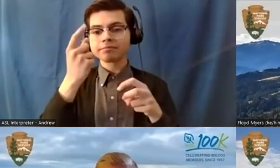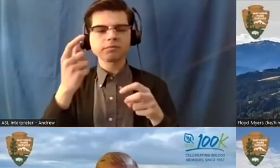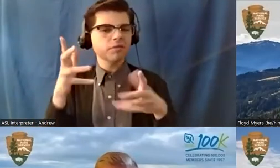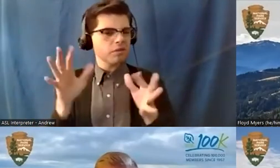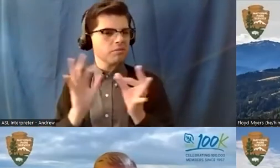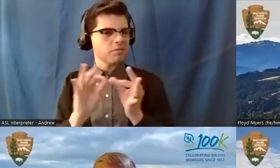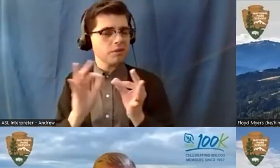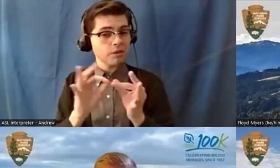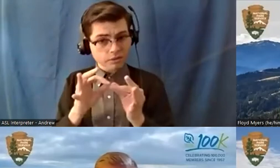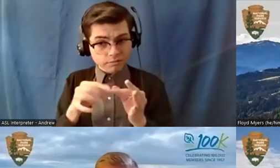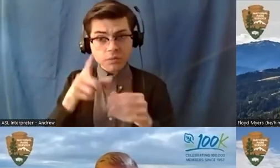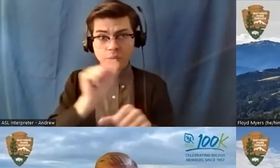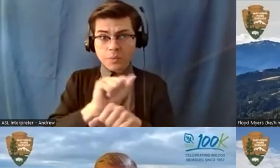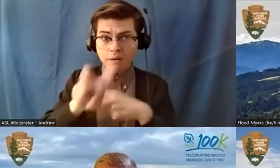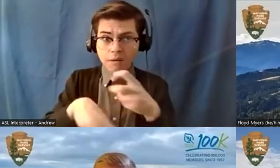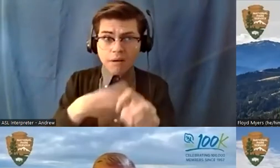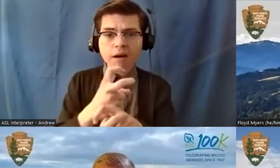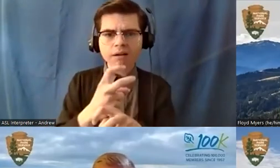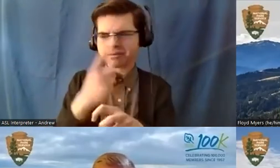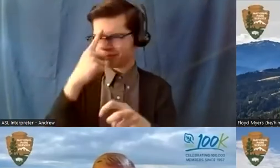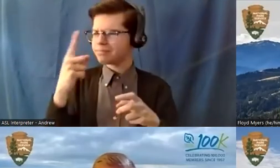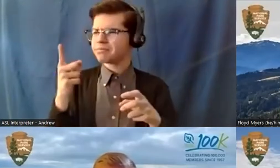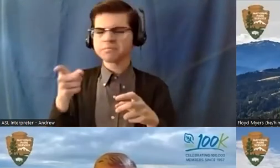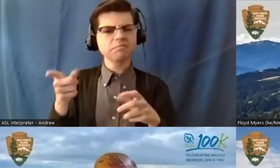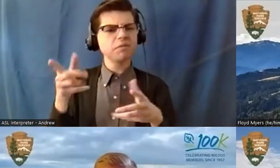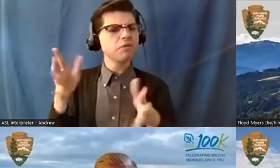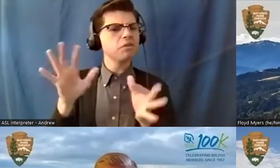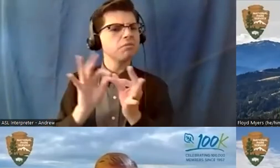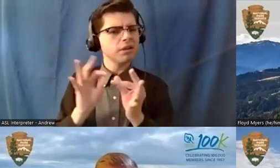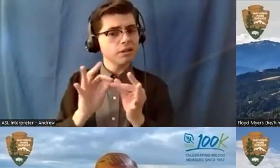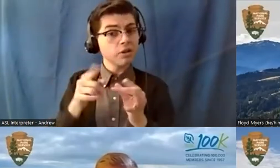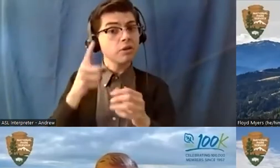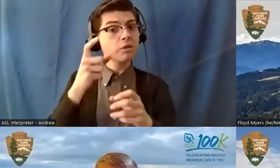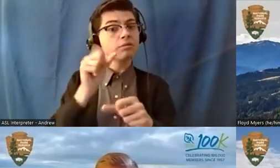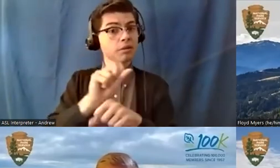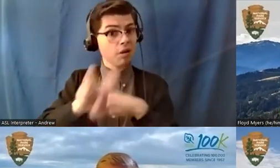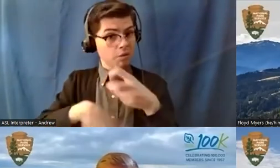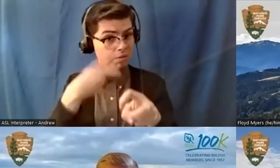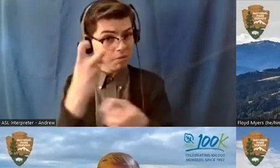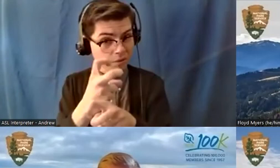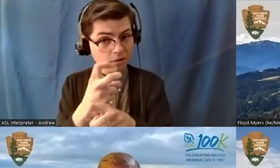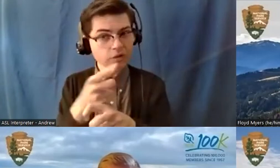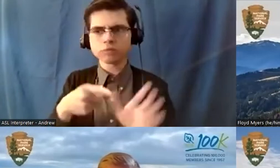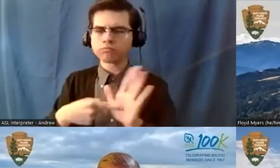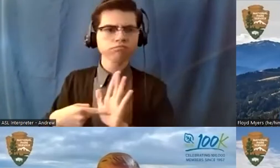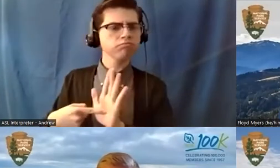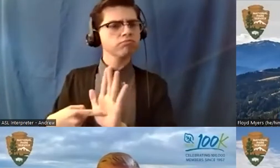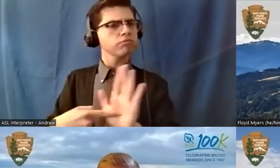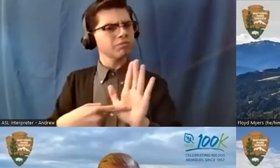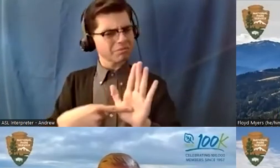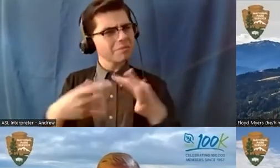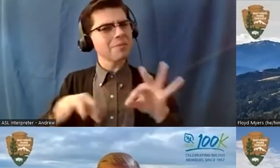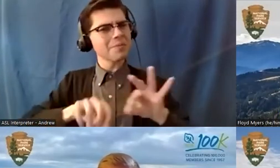and let your work i believe someone mentioned it as long as you your work hard work shows for it that should be something that you should be proud of and it should